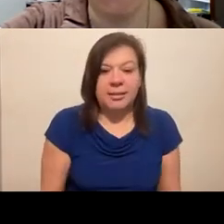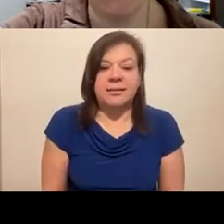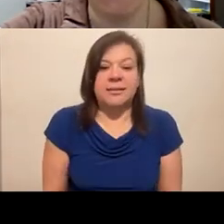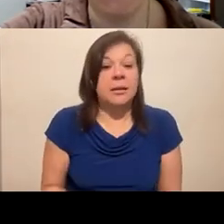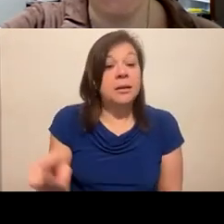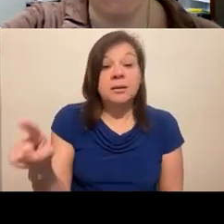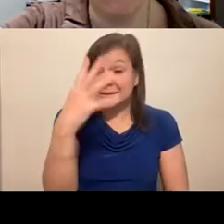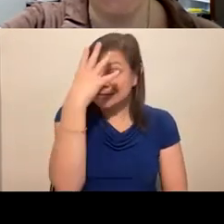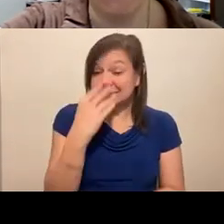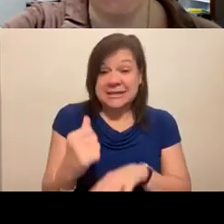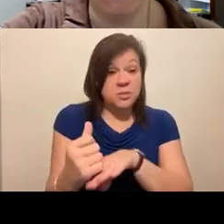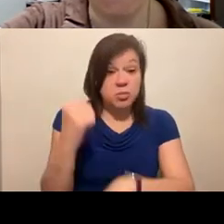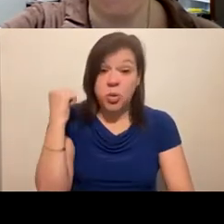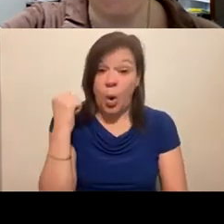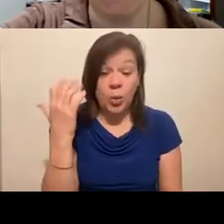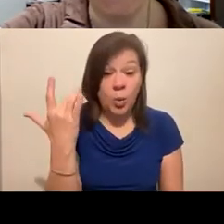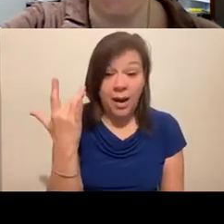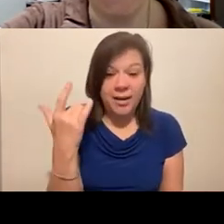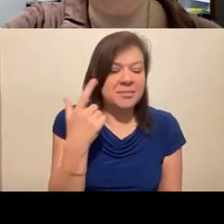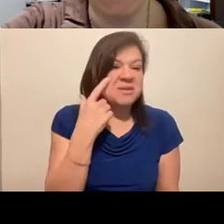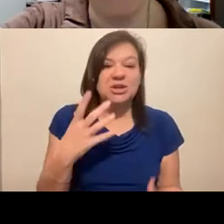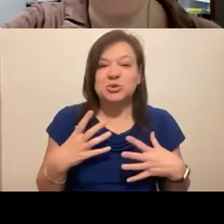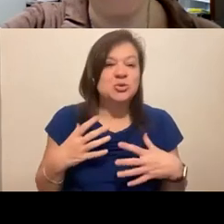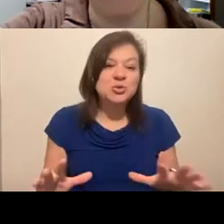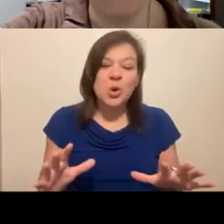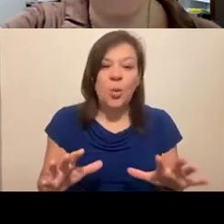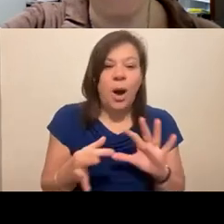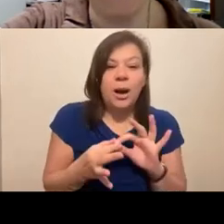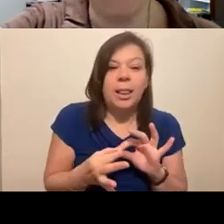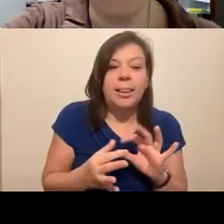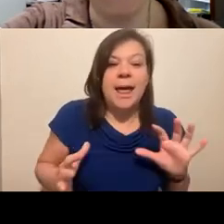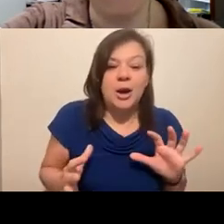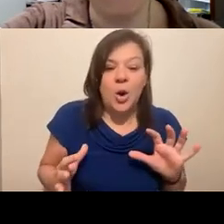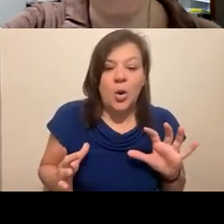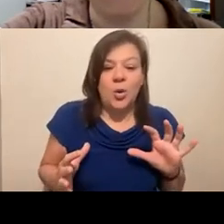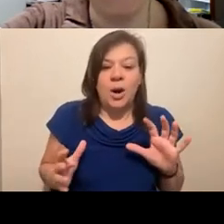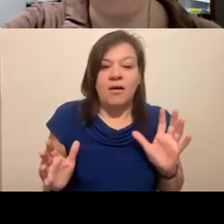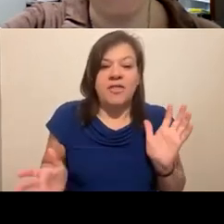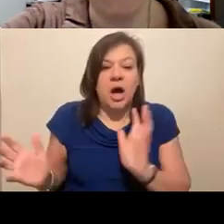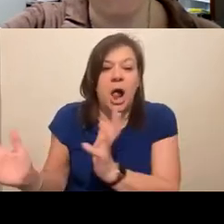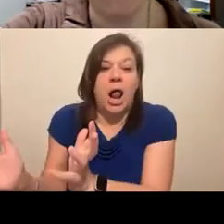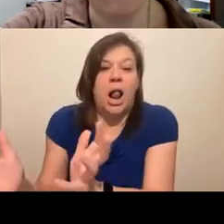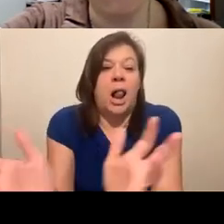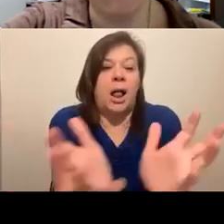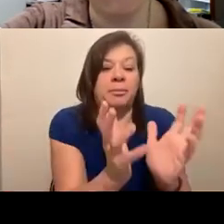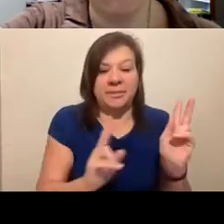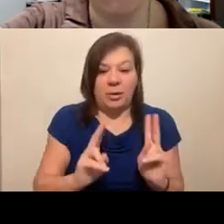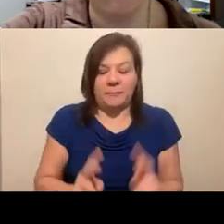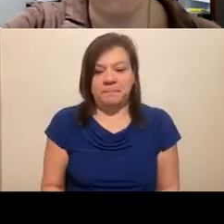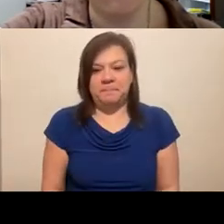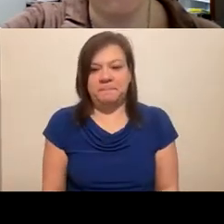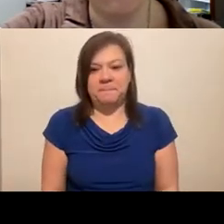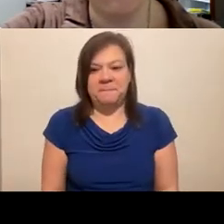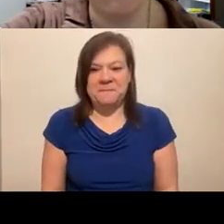sleep because you will not want to let go of the people that you are going to be communicating with. Another